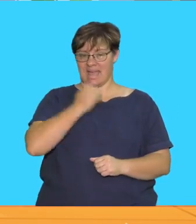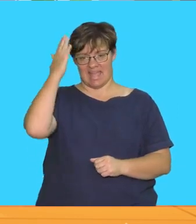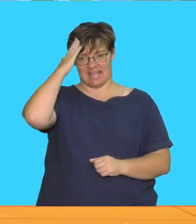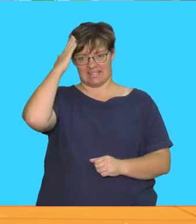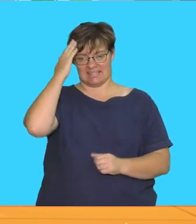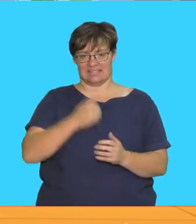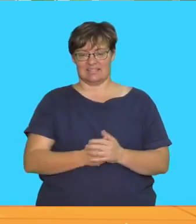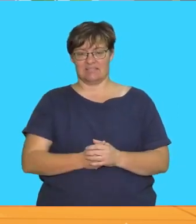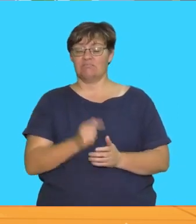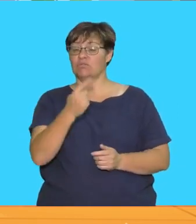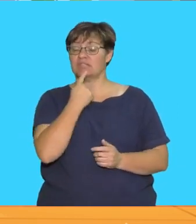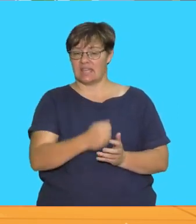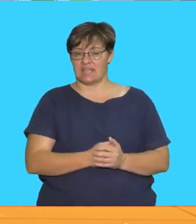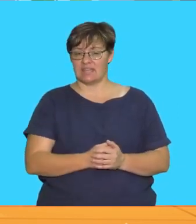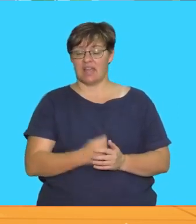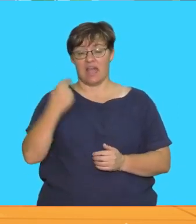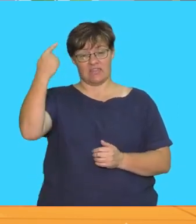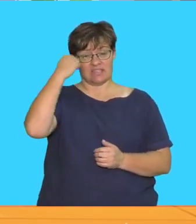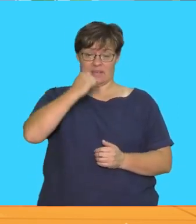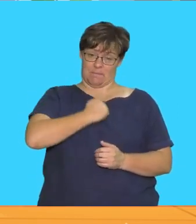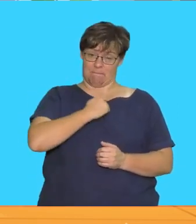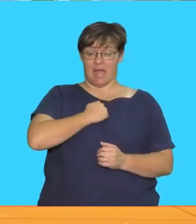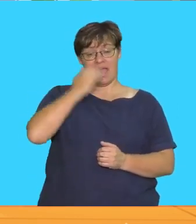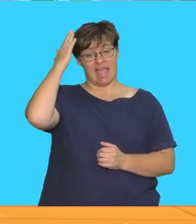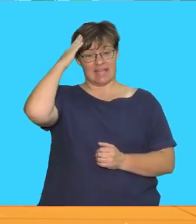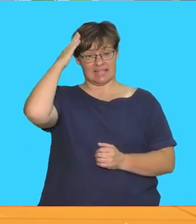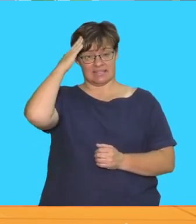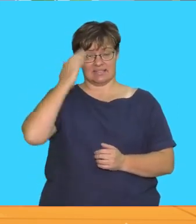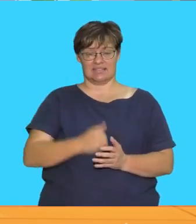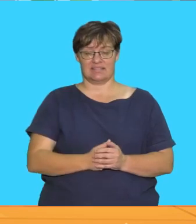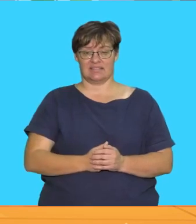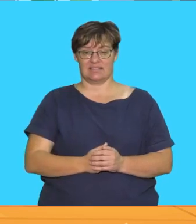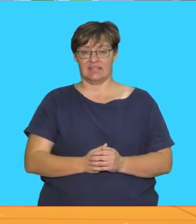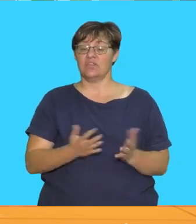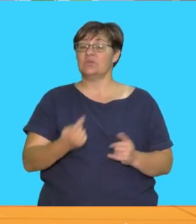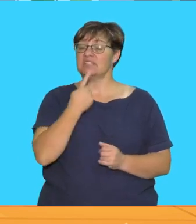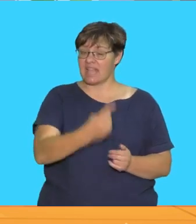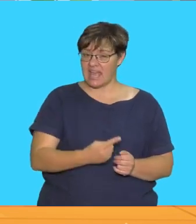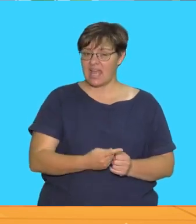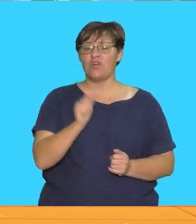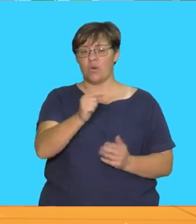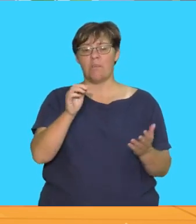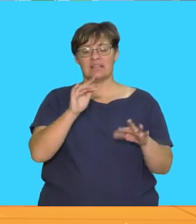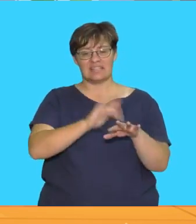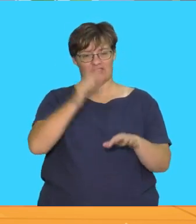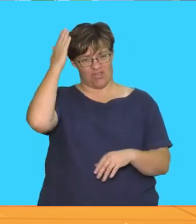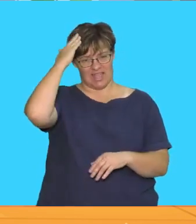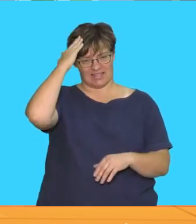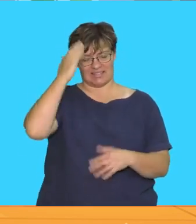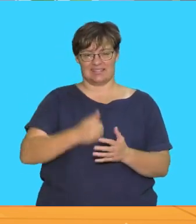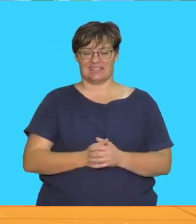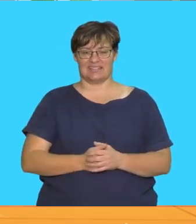you will say this is my head as you say it touch your head